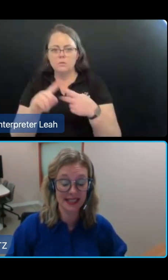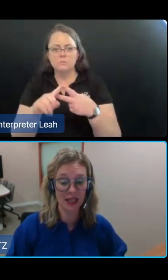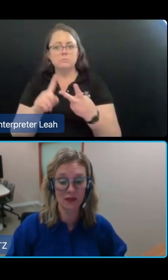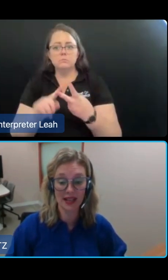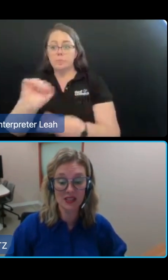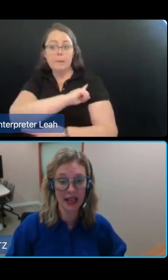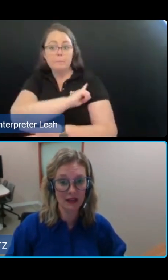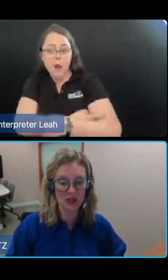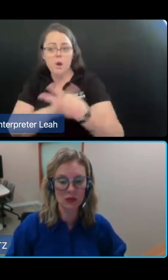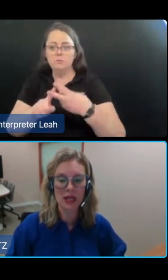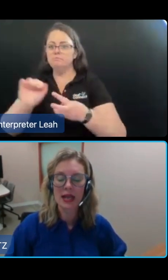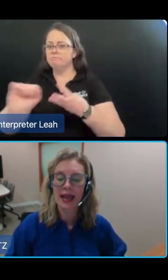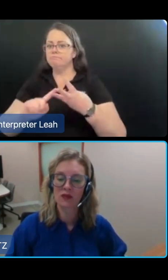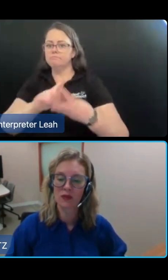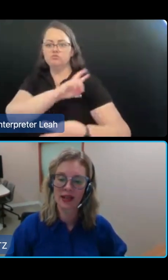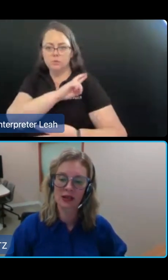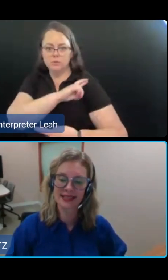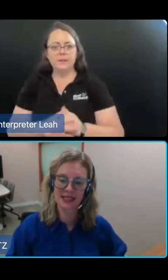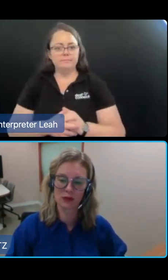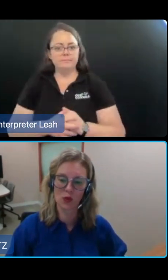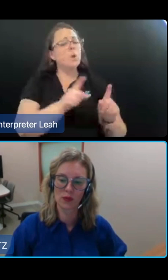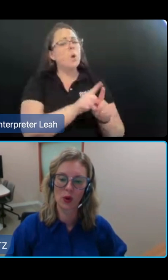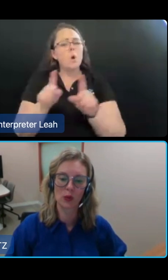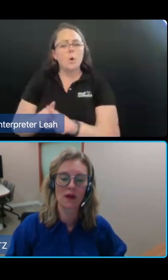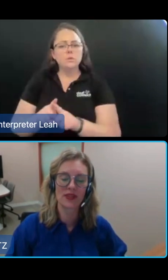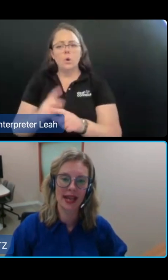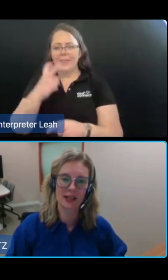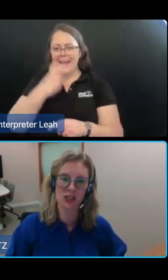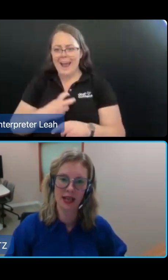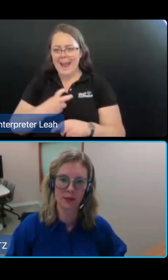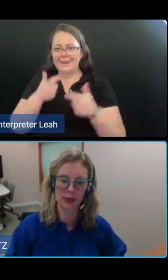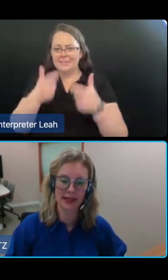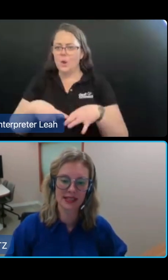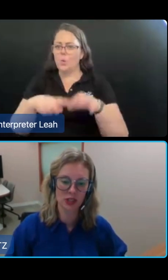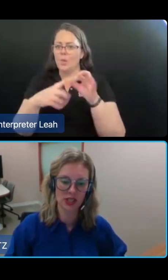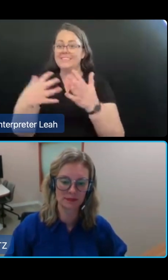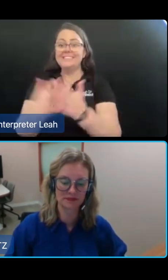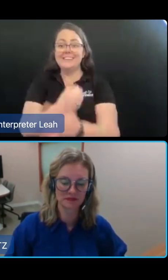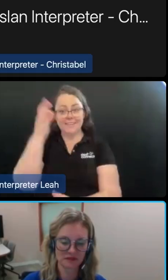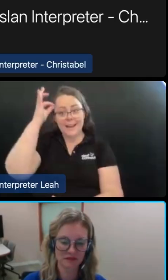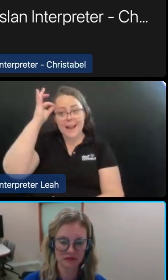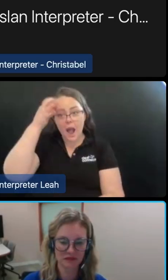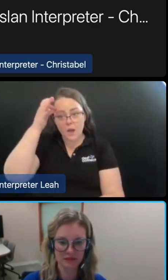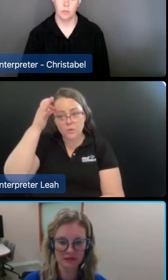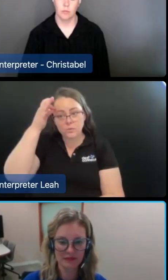Quality and Safety Advisory Council and recognises in law the role of the Aged Care Complaints Commissioner.